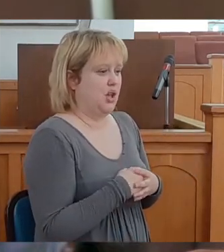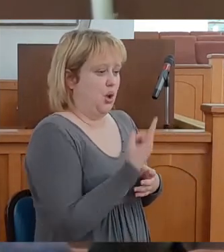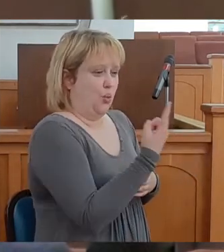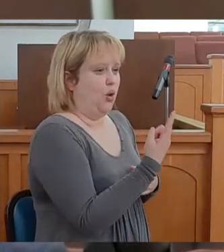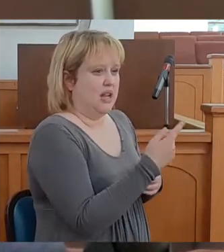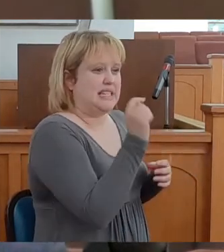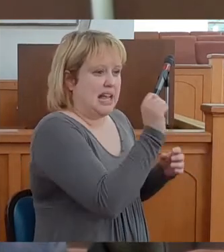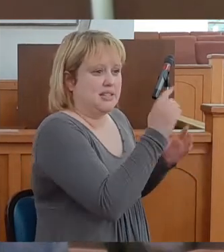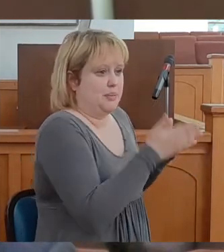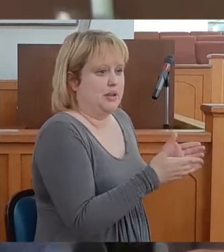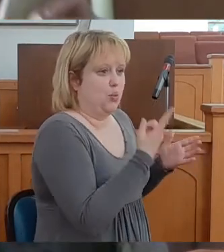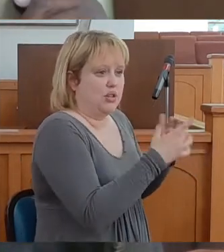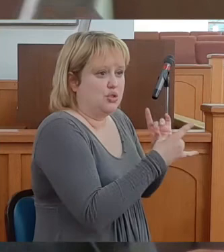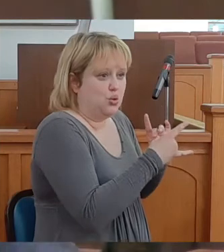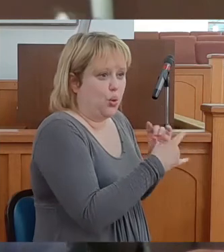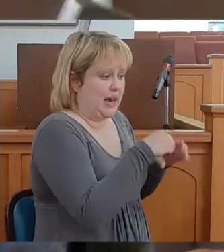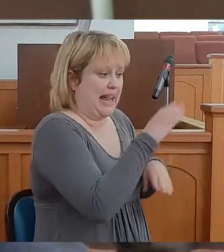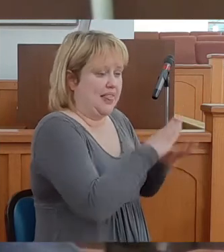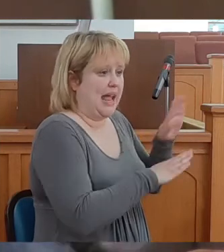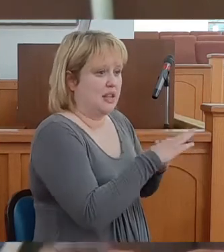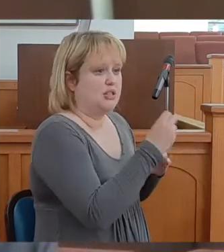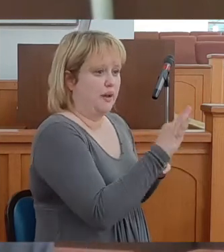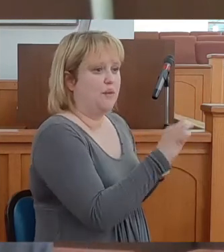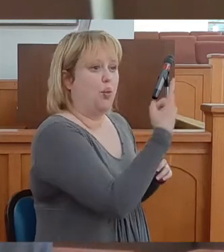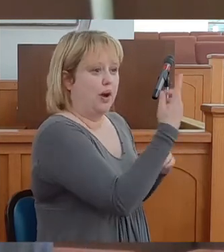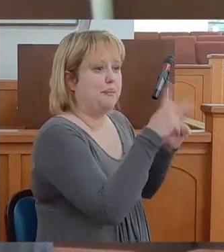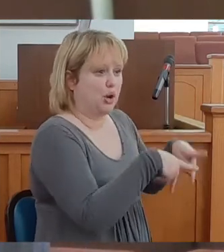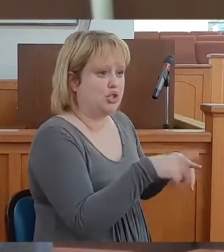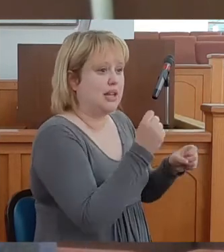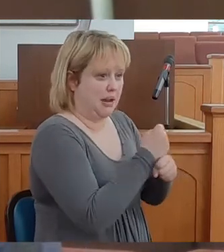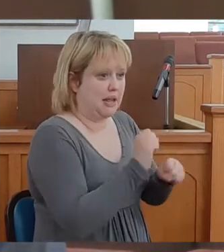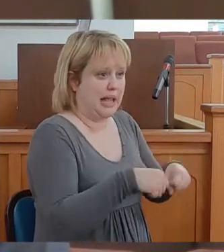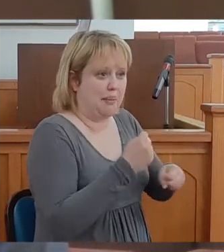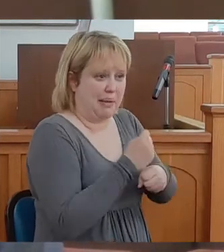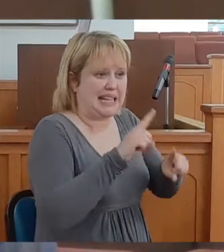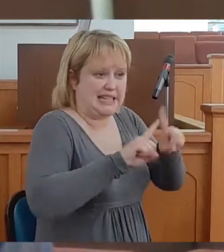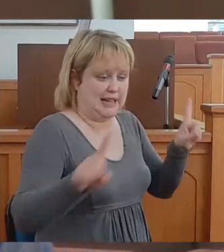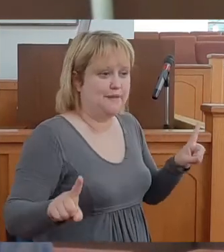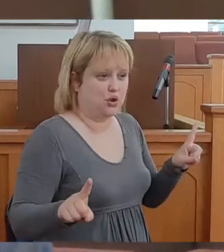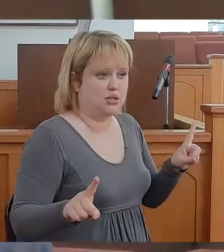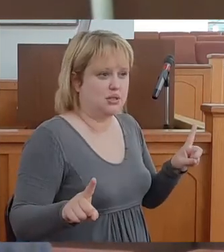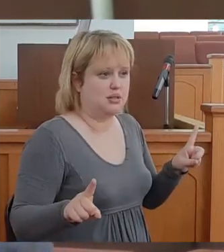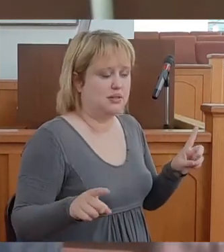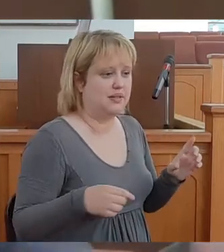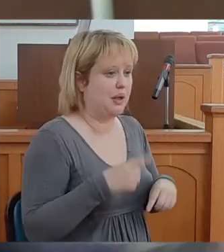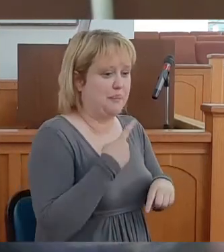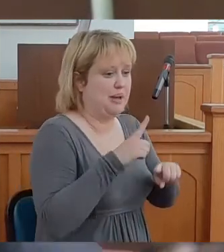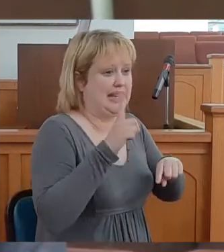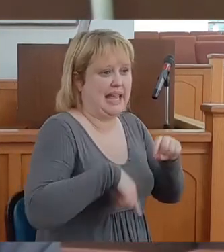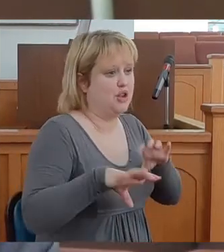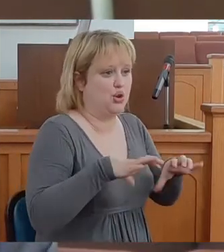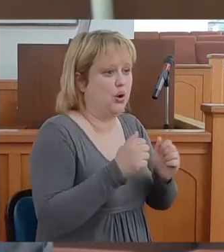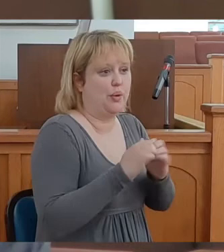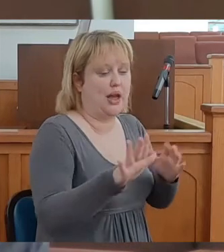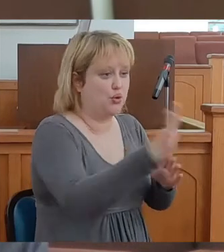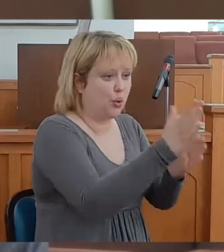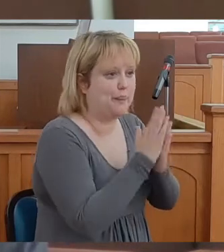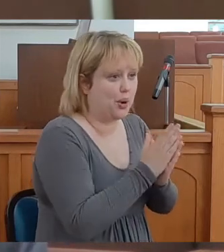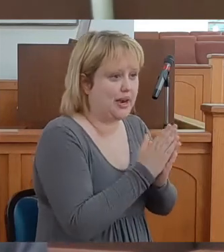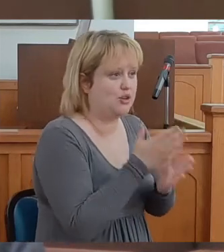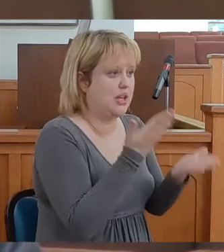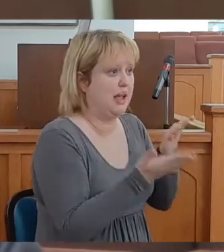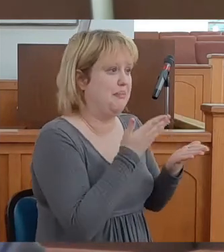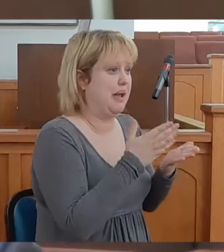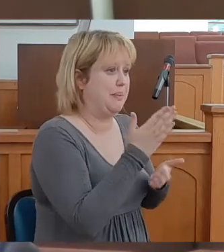little testament in the hands of one person could make a difference. But we can't do it without your prayers. And maybe